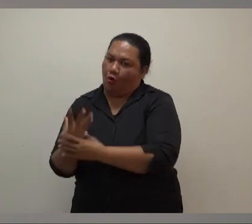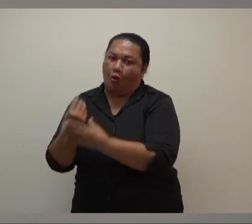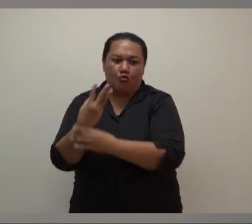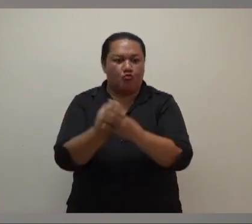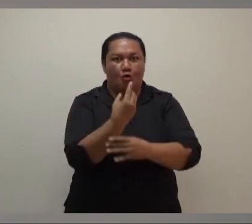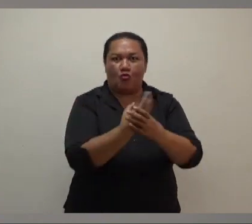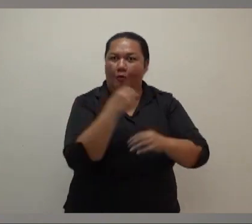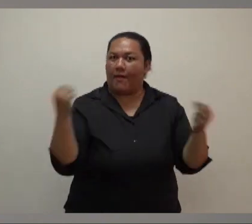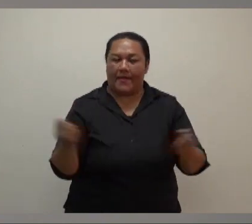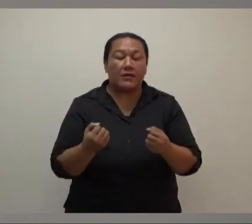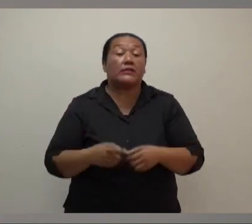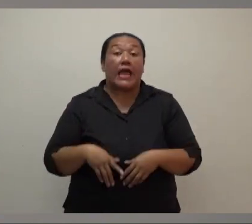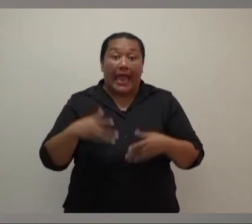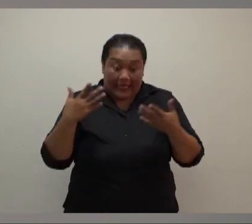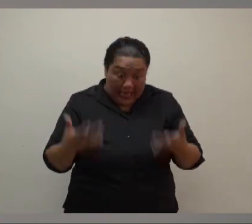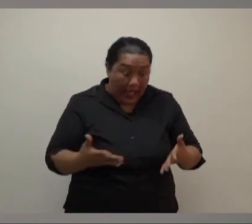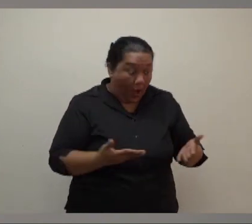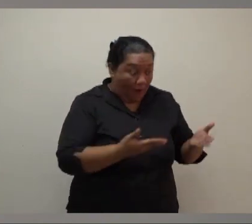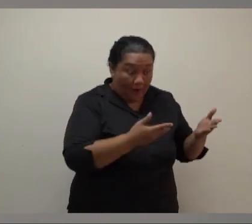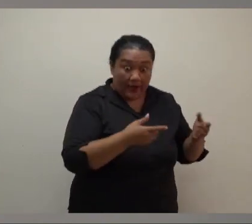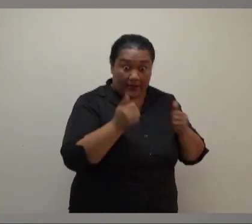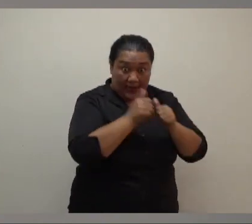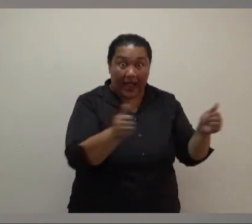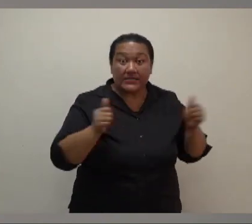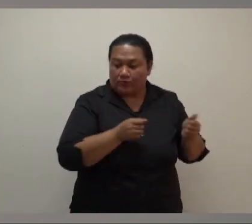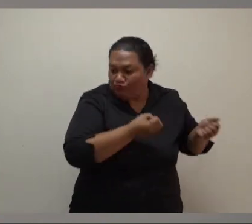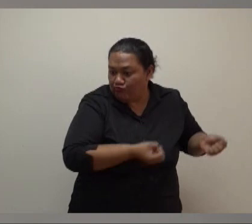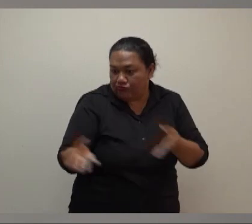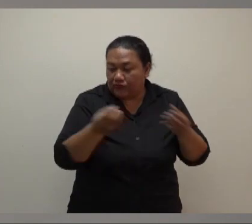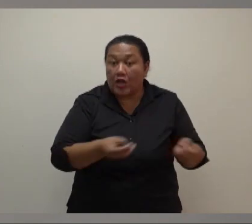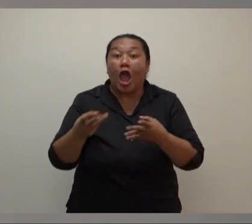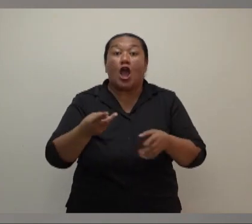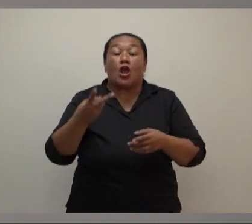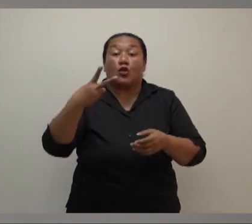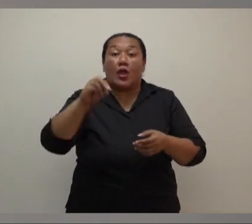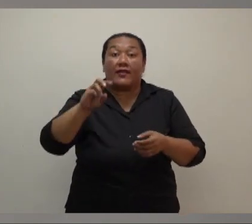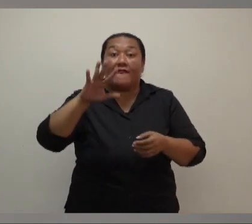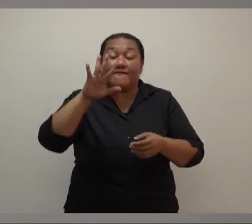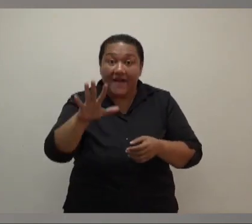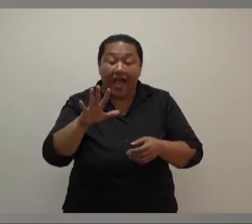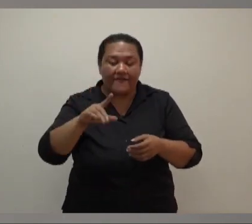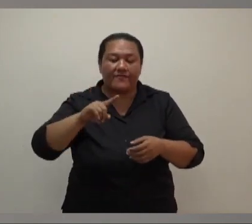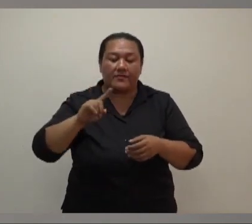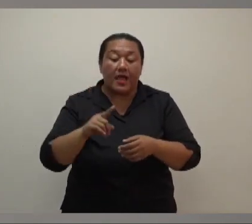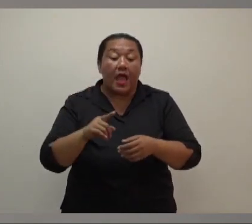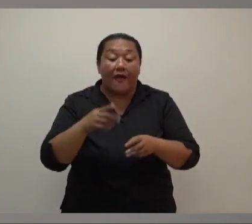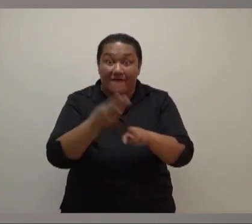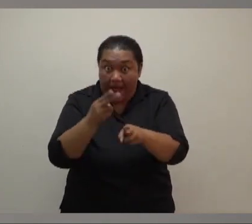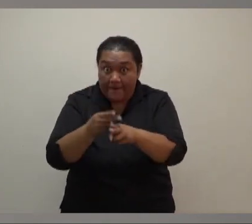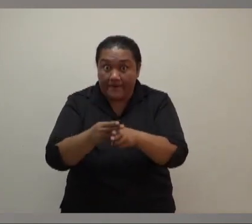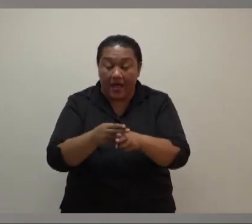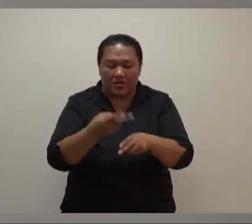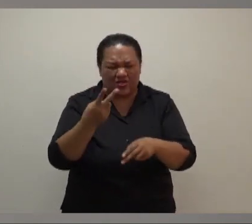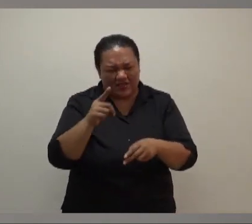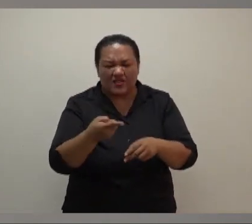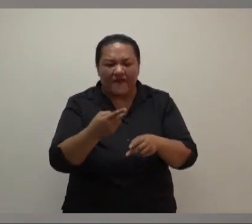program, we'll be supplying an additional 20,000 farmers with $25 packages of dry seeds at a cost of